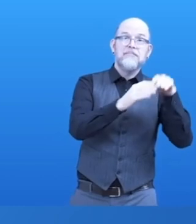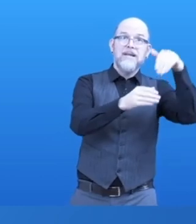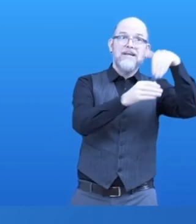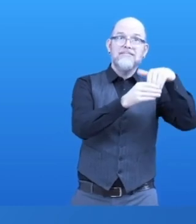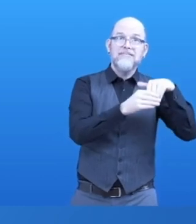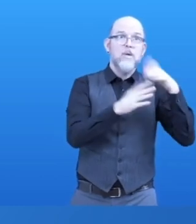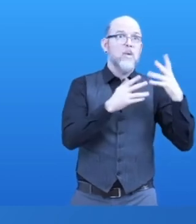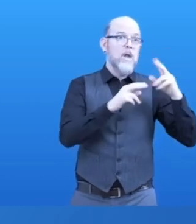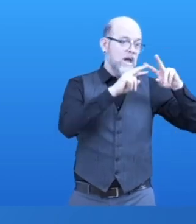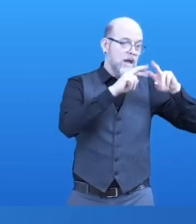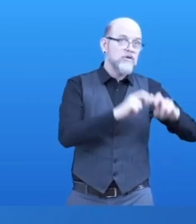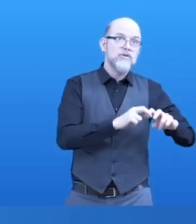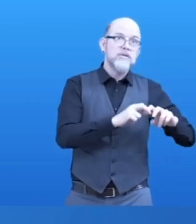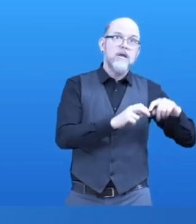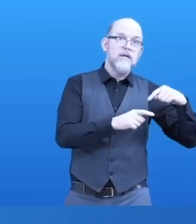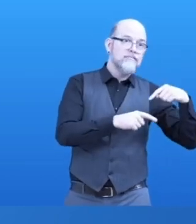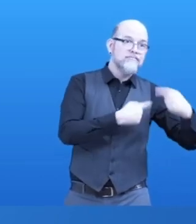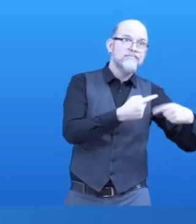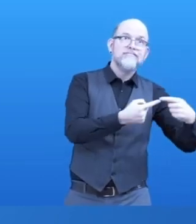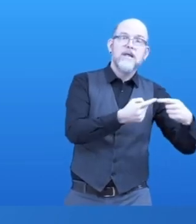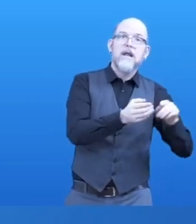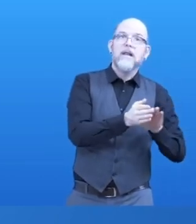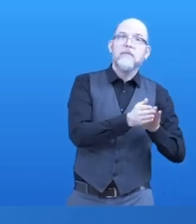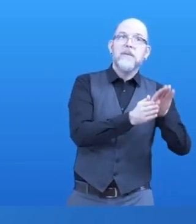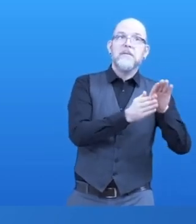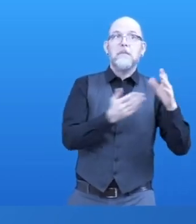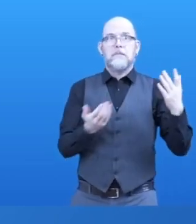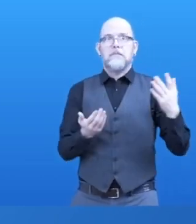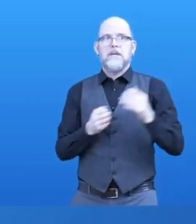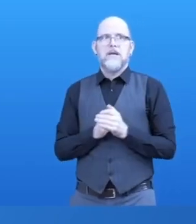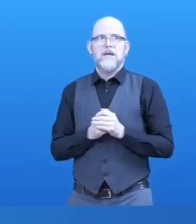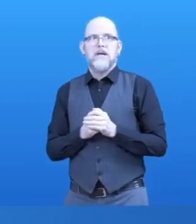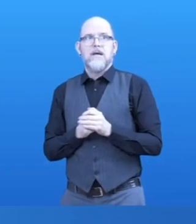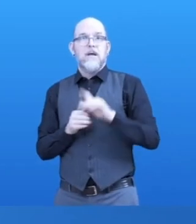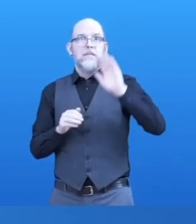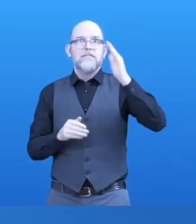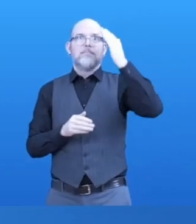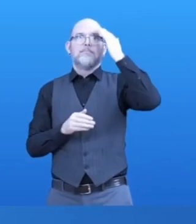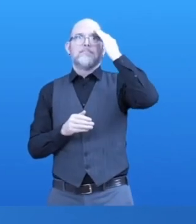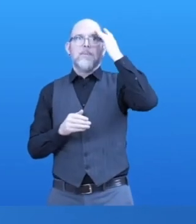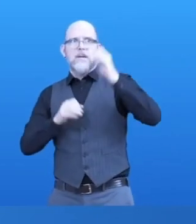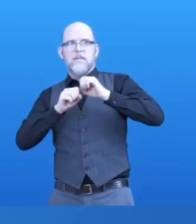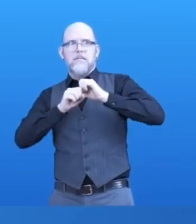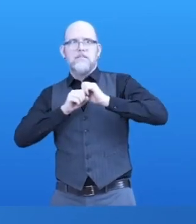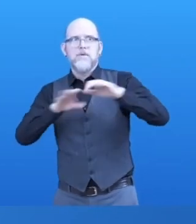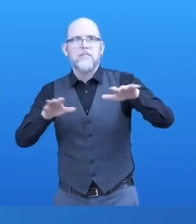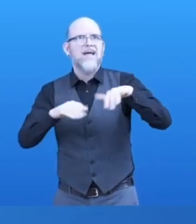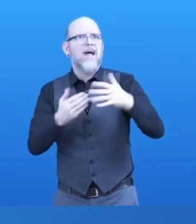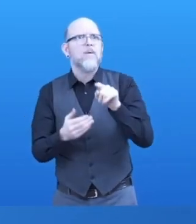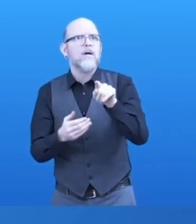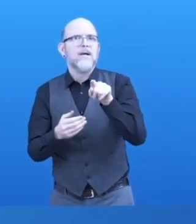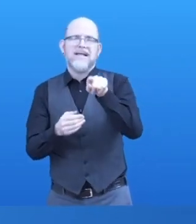Awareness is one of the most critical factors. How will you ensure that people with disabilities and others